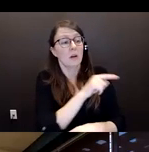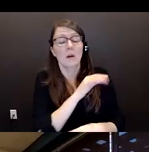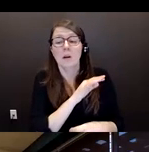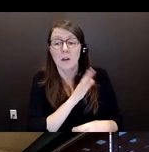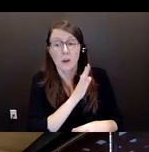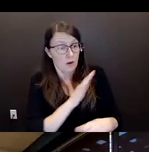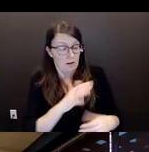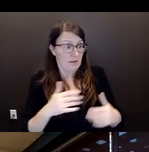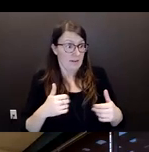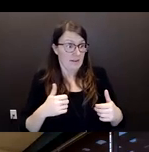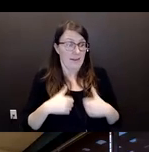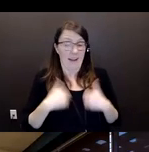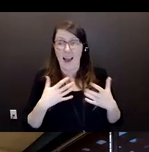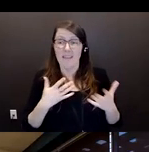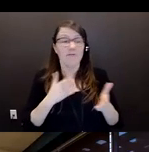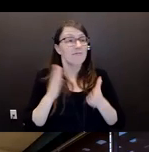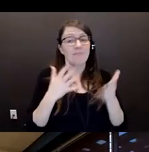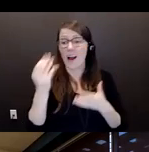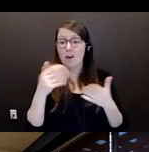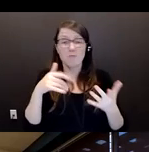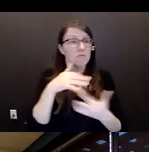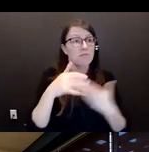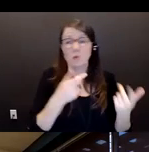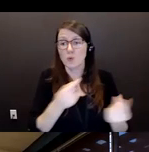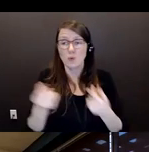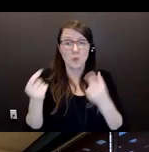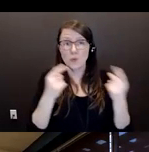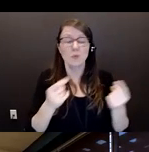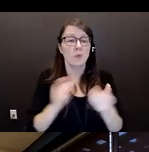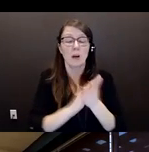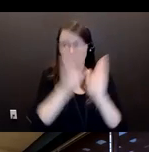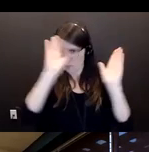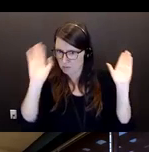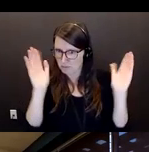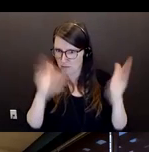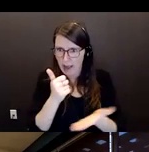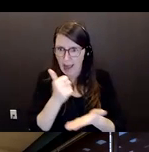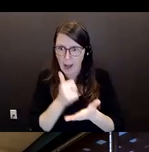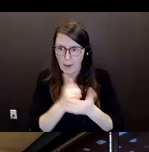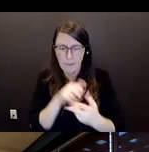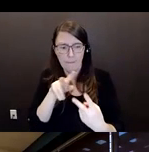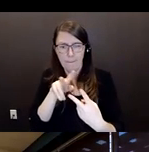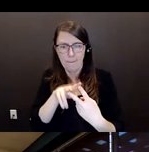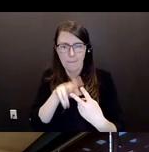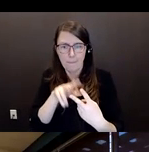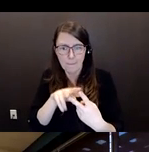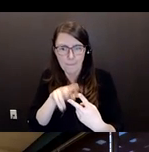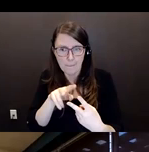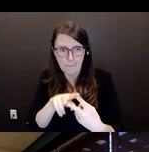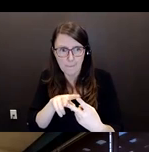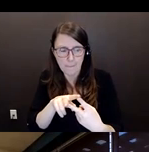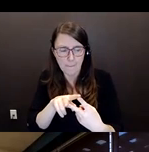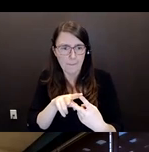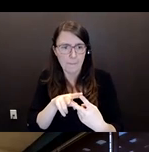life that switched over and kind of went more to helping everybody to do with Alex